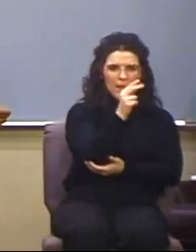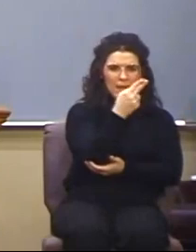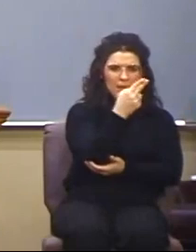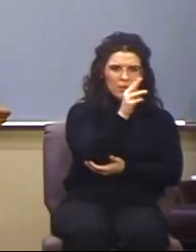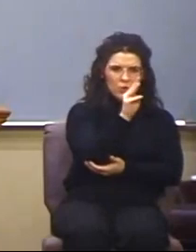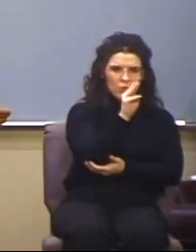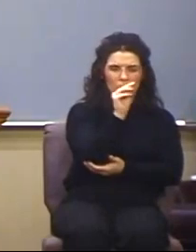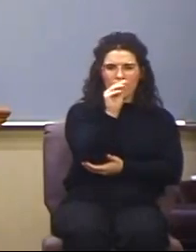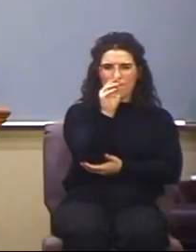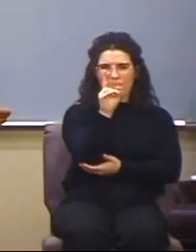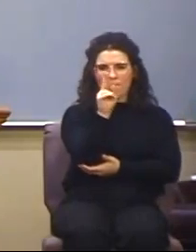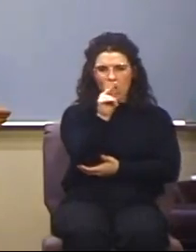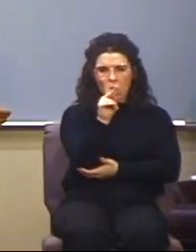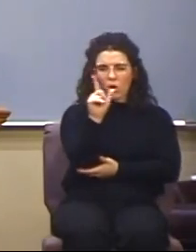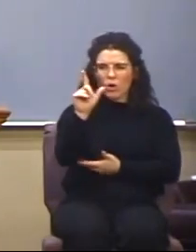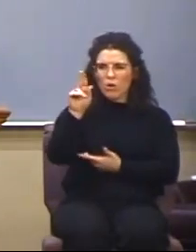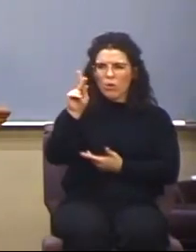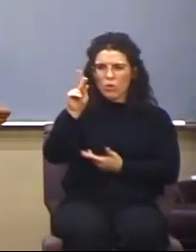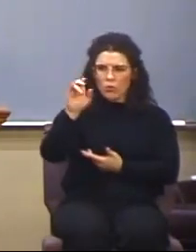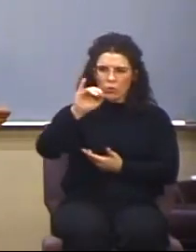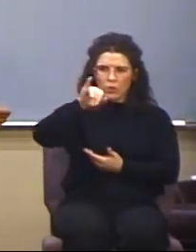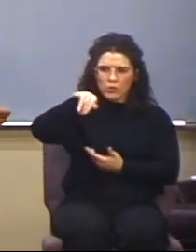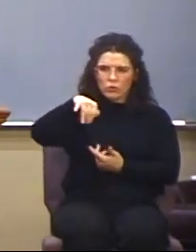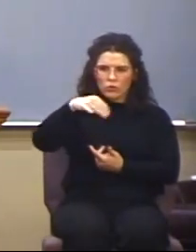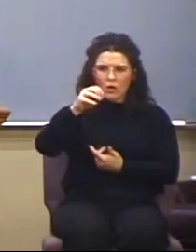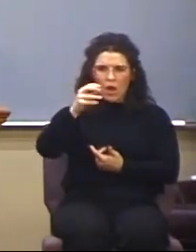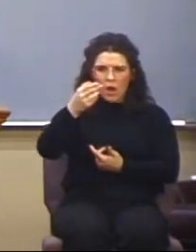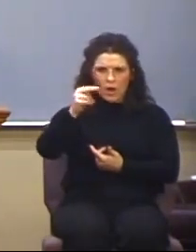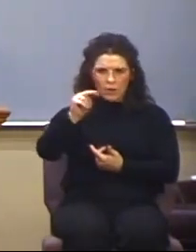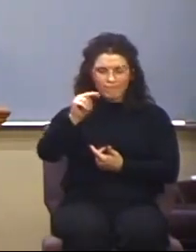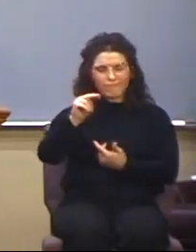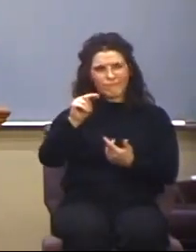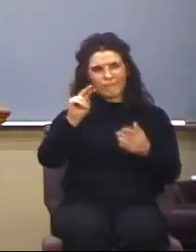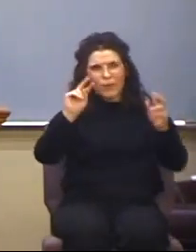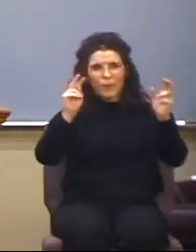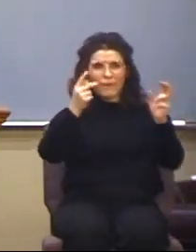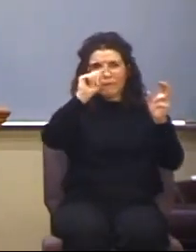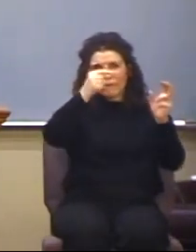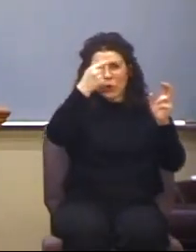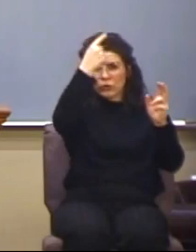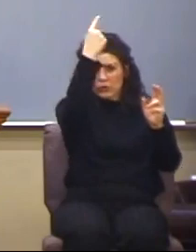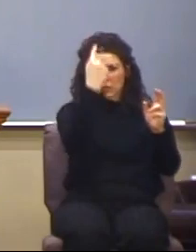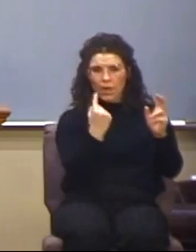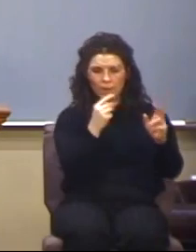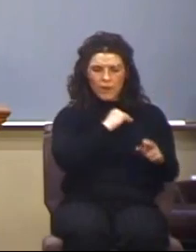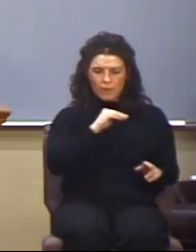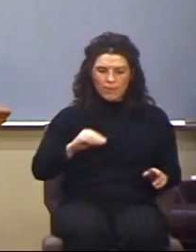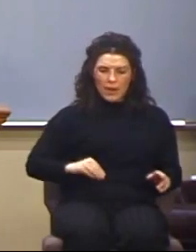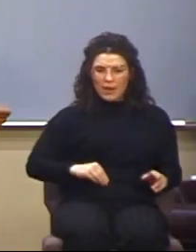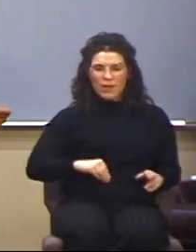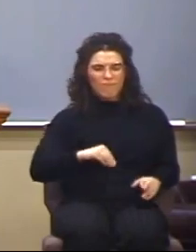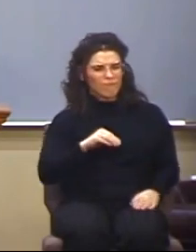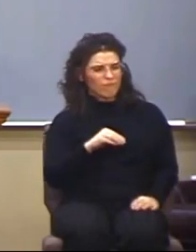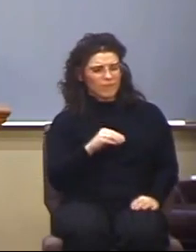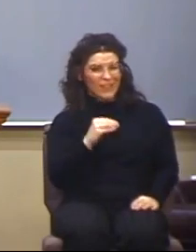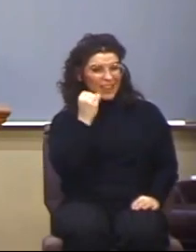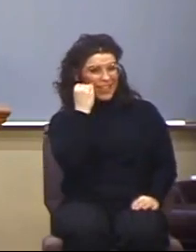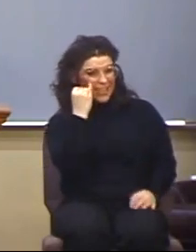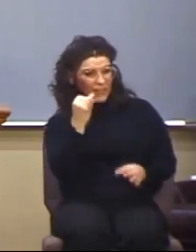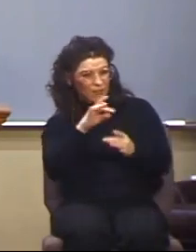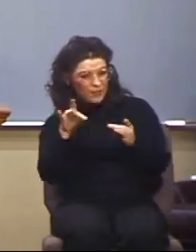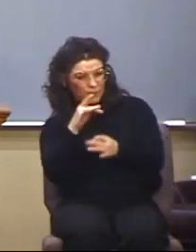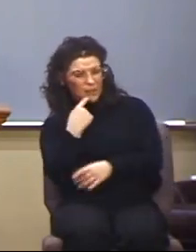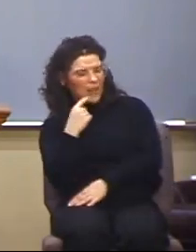of Messiah, in the person of Jesus Christ, is all fraudulent. It is